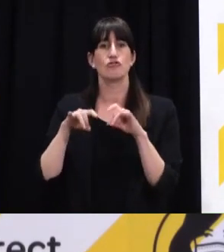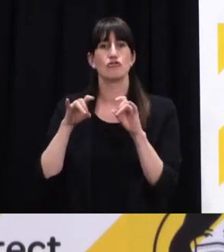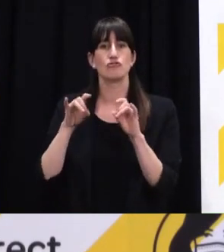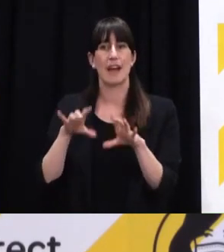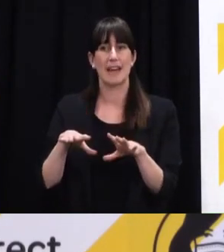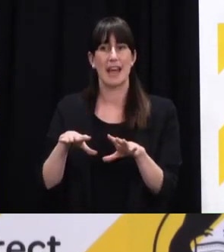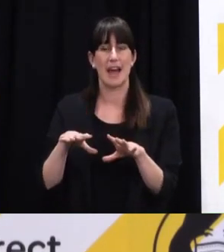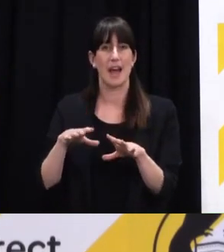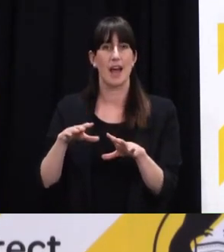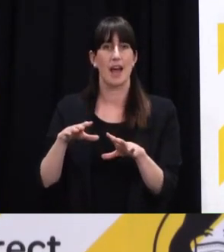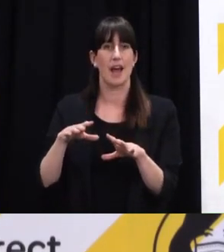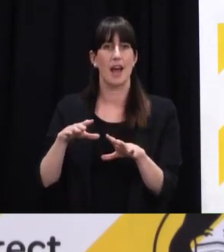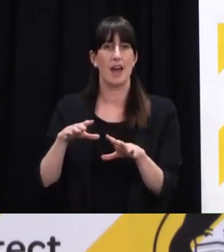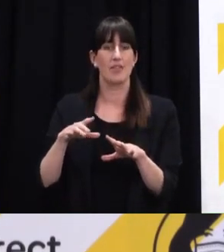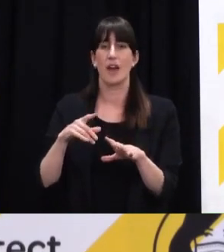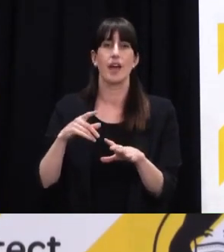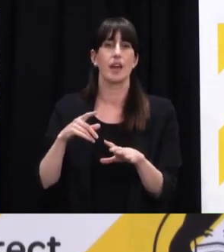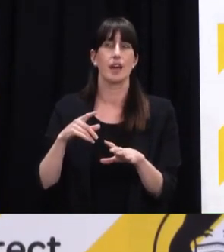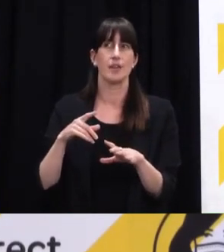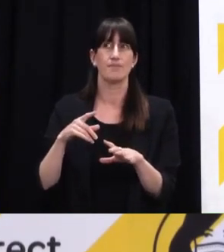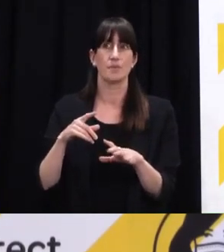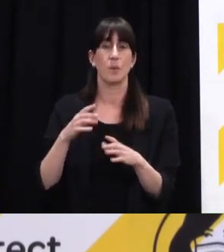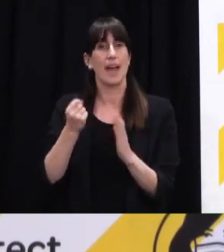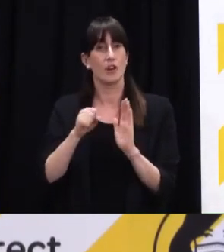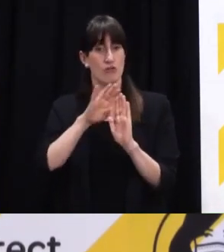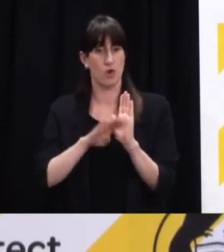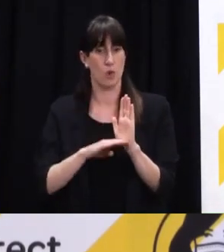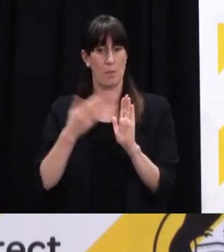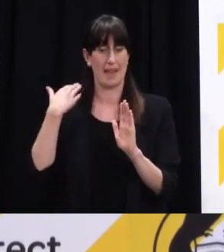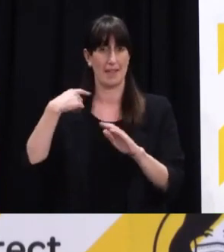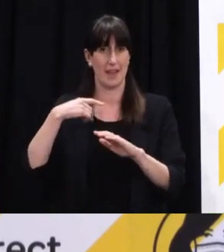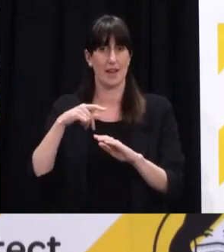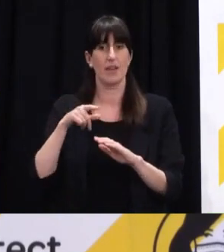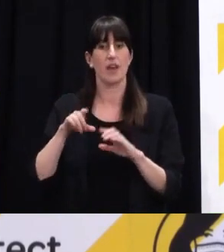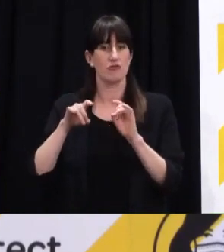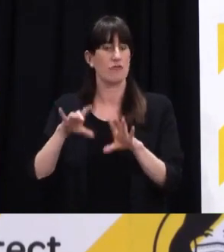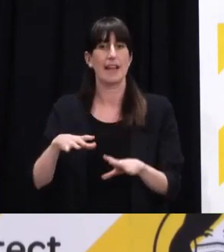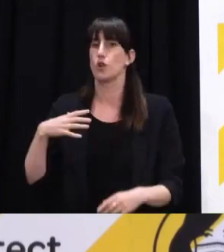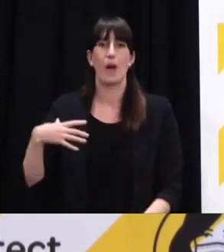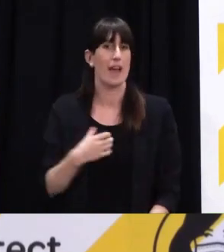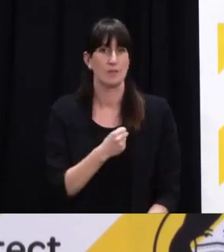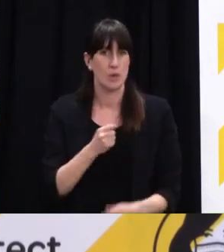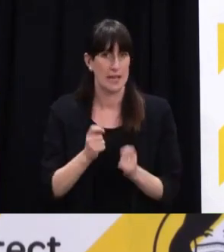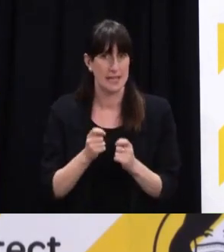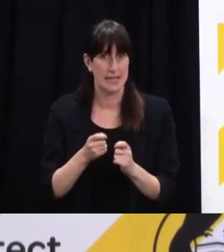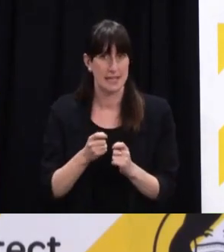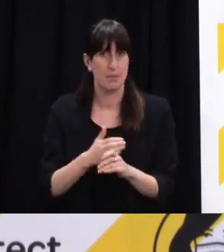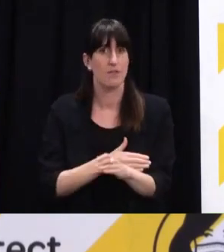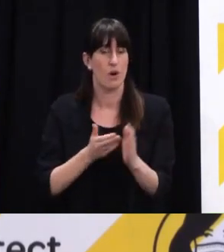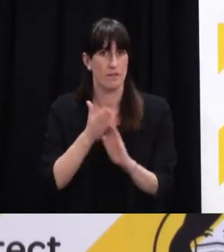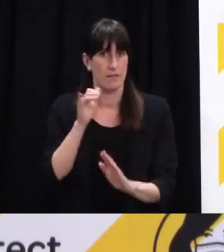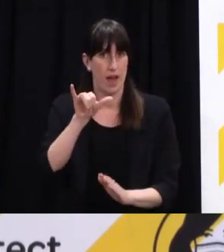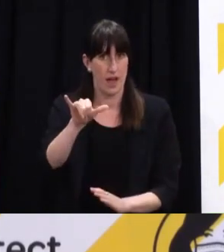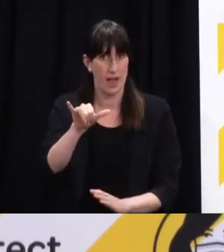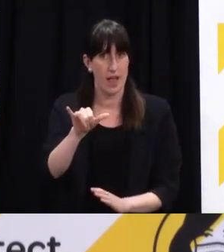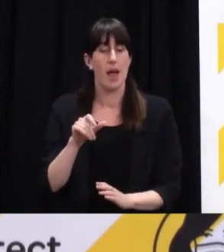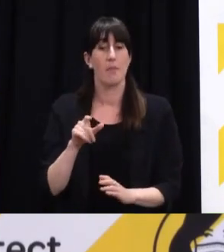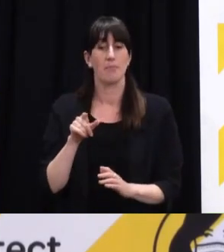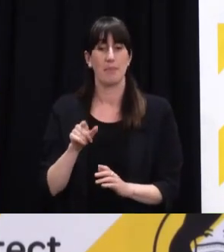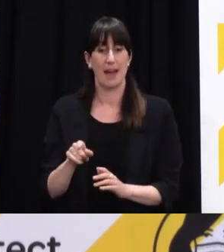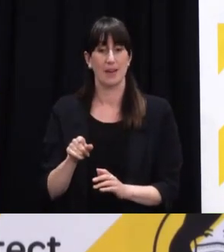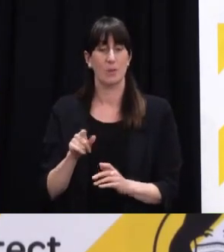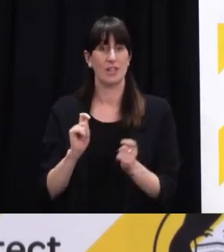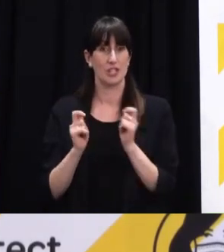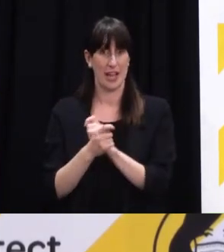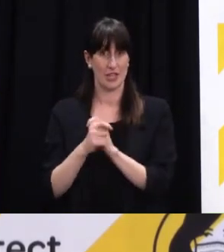from pre-departure testing and the timetable for that was laid out and we have now reached the point where that process has been gone through and has been implemented.